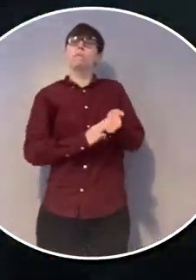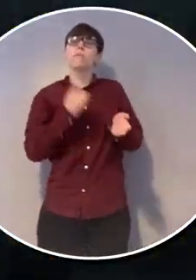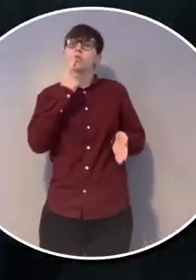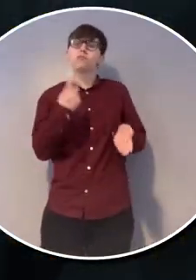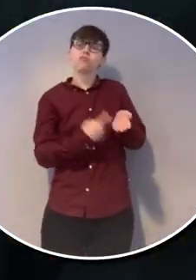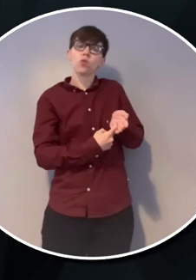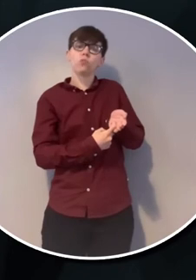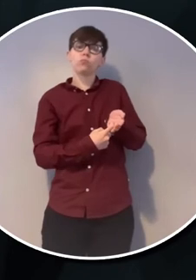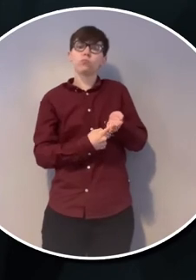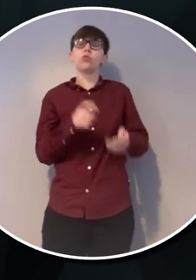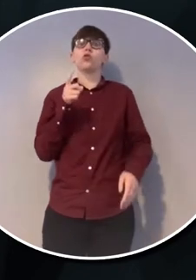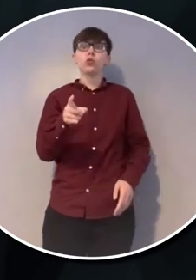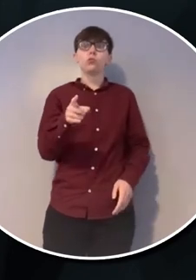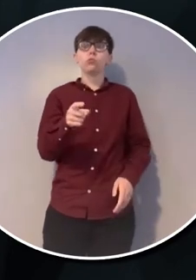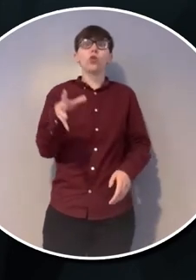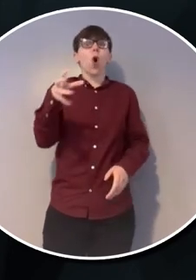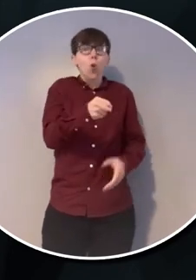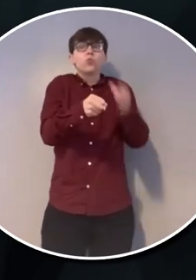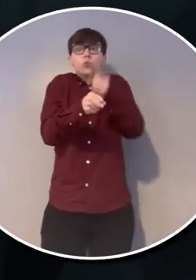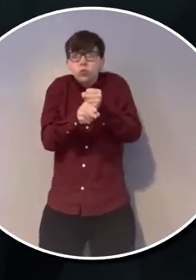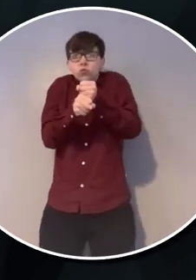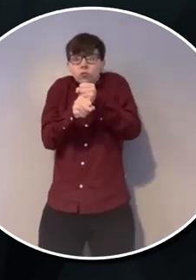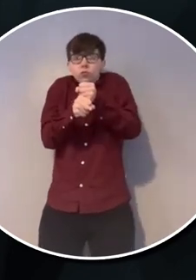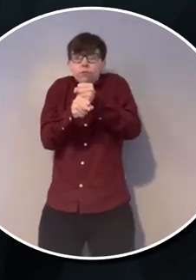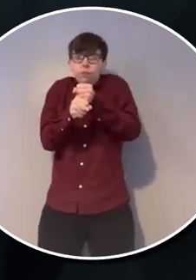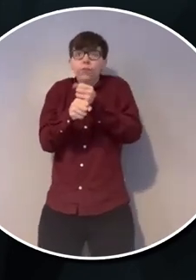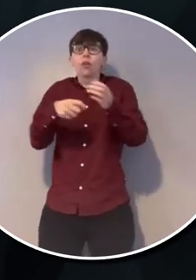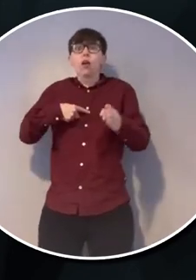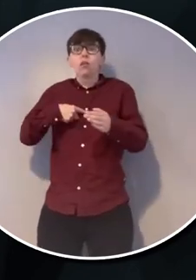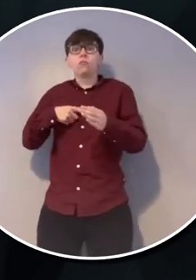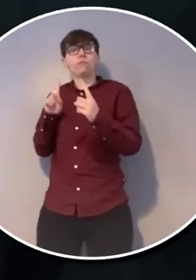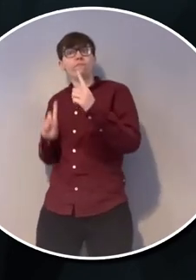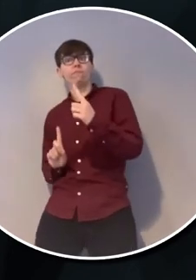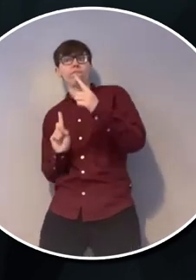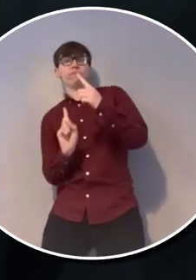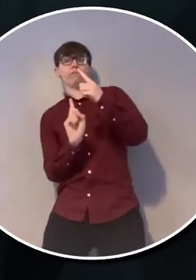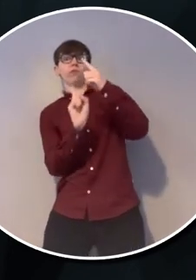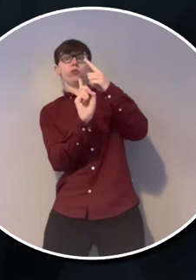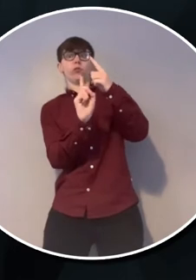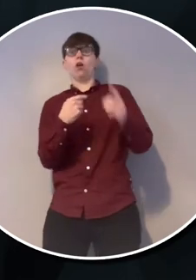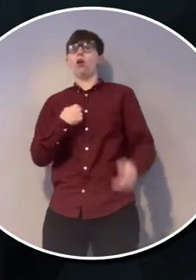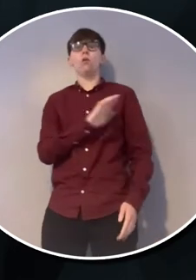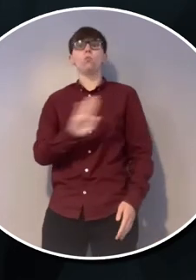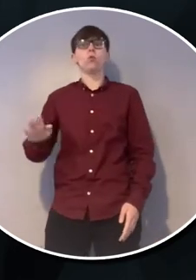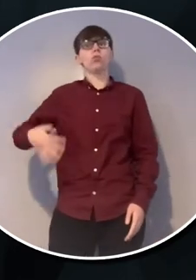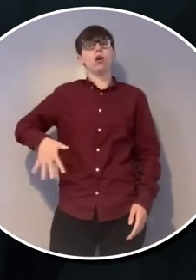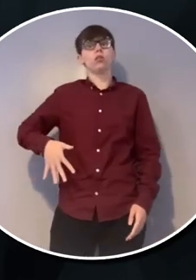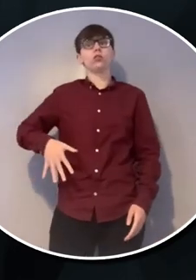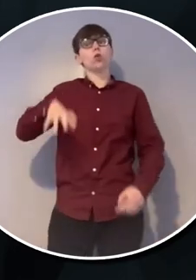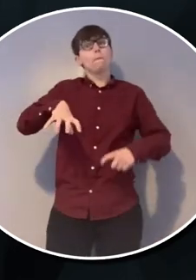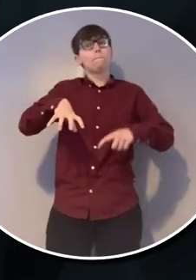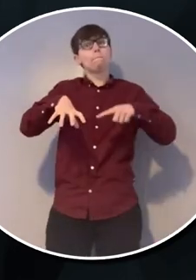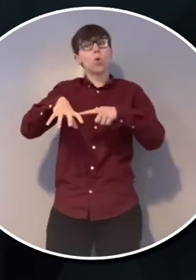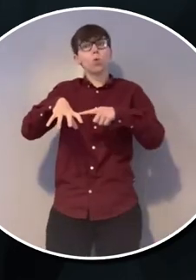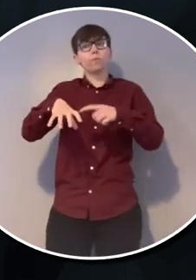And Maggie said to Rollo, all you've got to do now is to hold on tight. She said, I'll come after you and so I